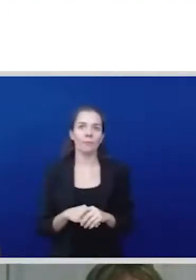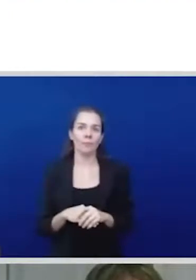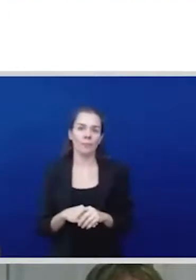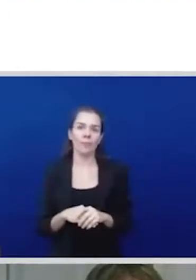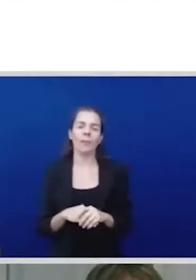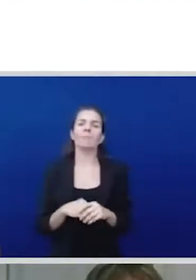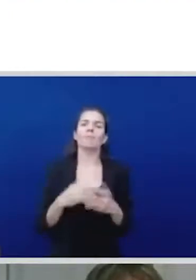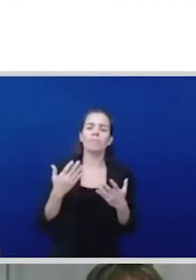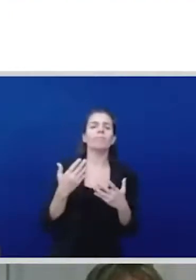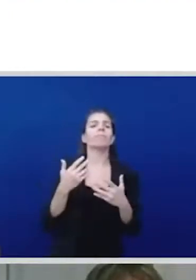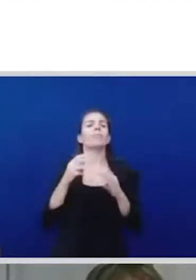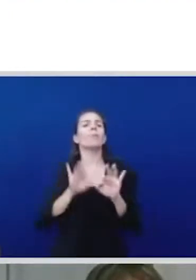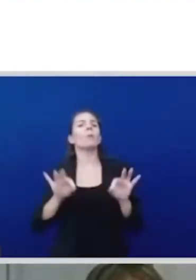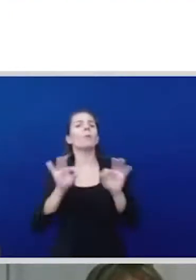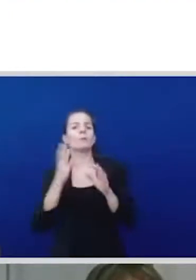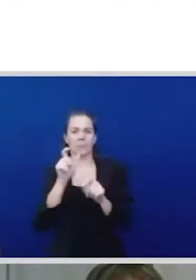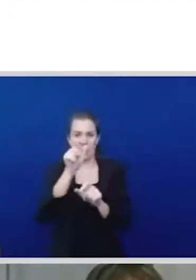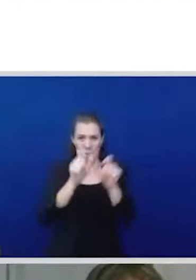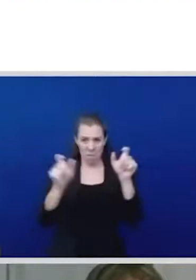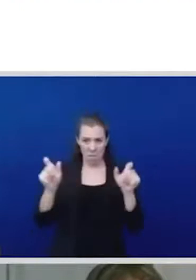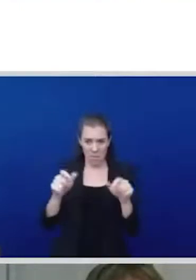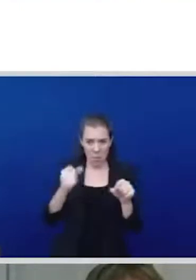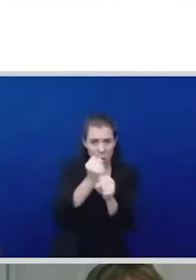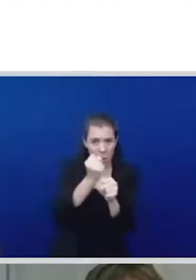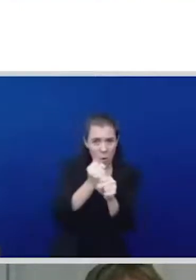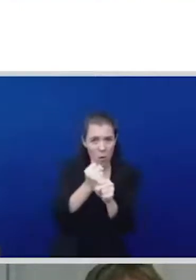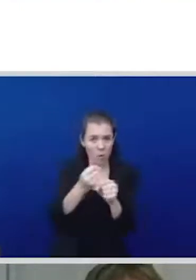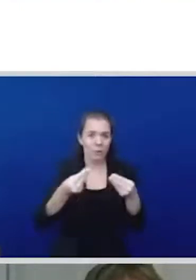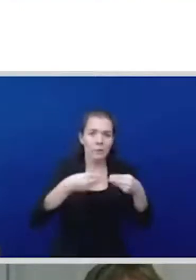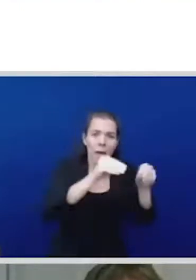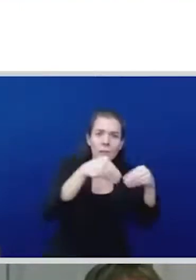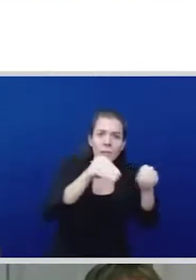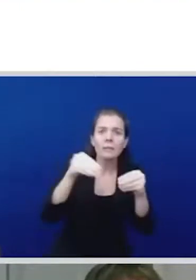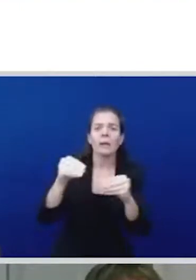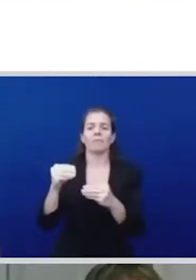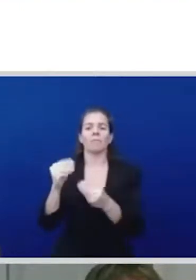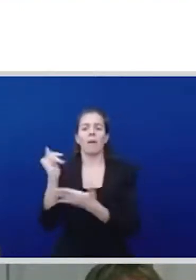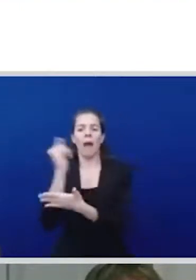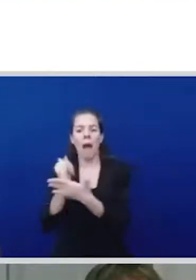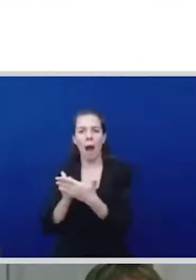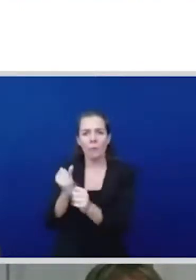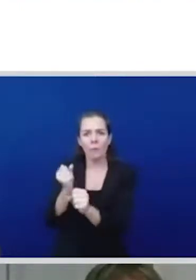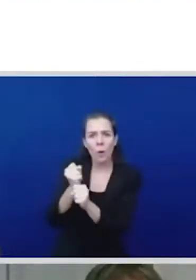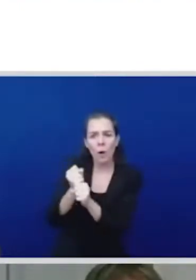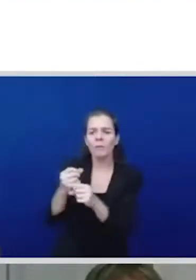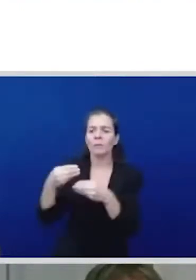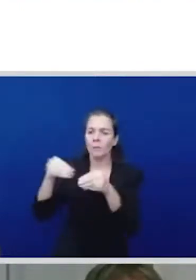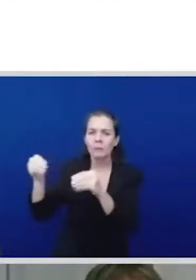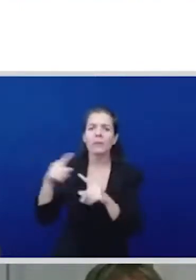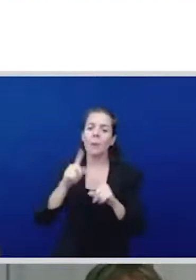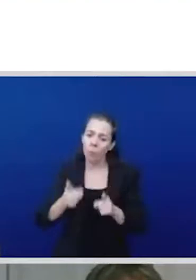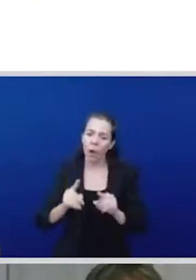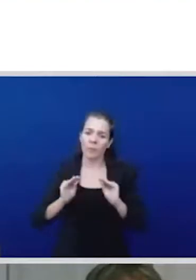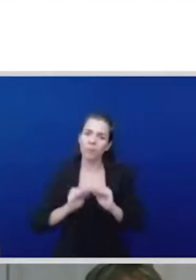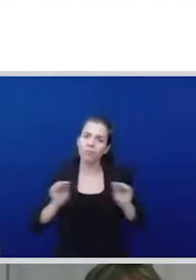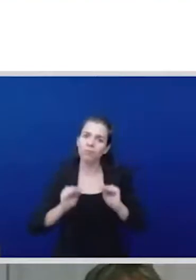prior informed consent and about what the the UN guiding principles on business and human rights can do and one of those principles as